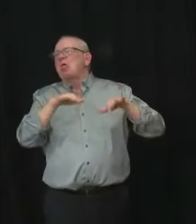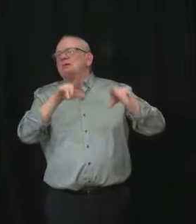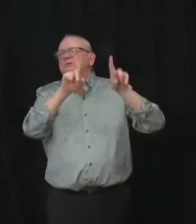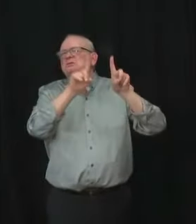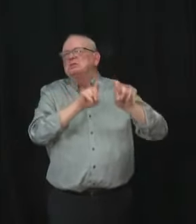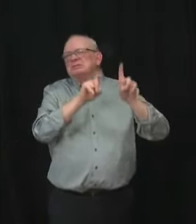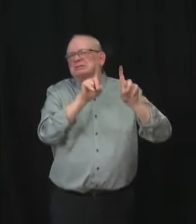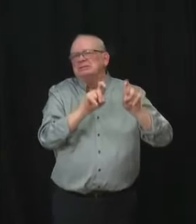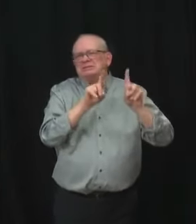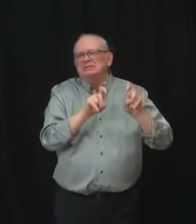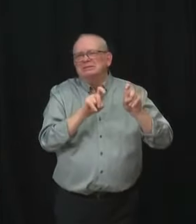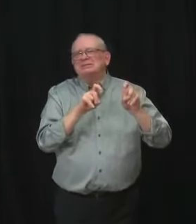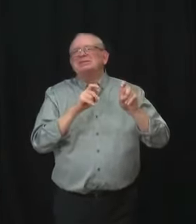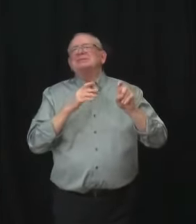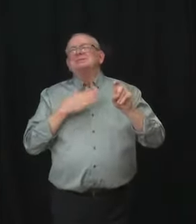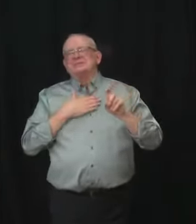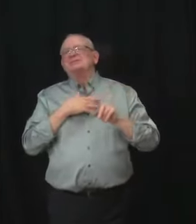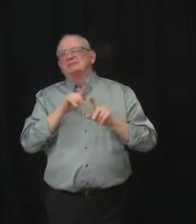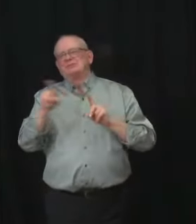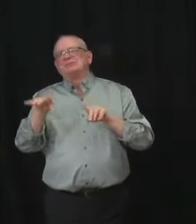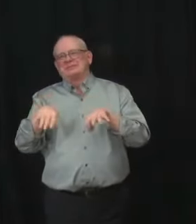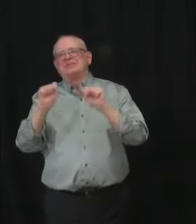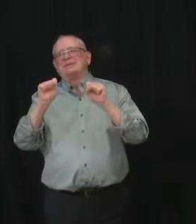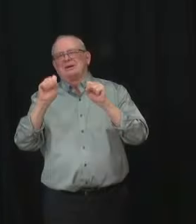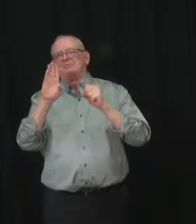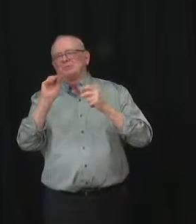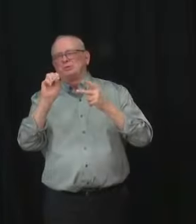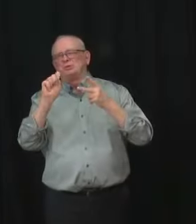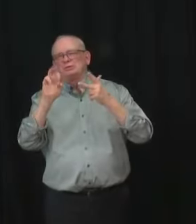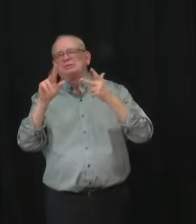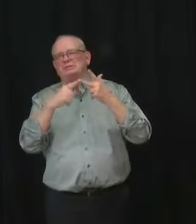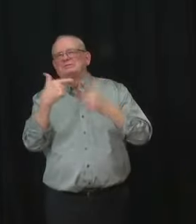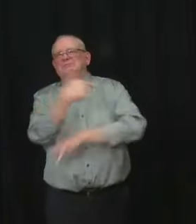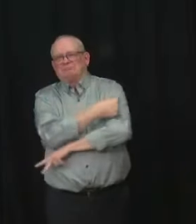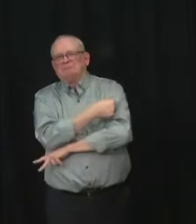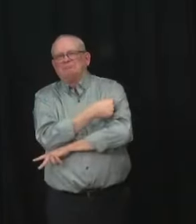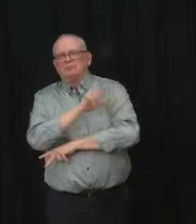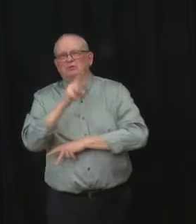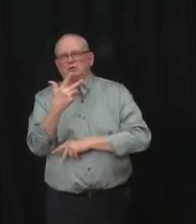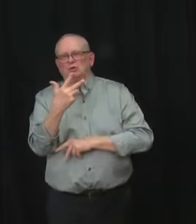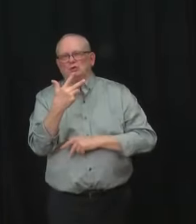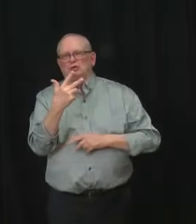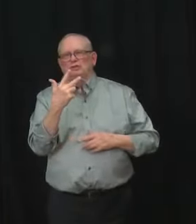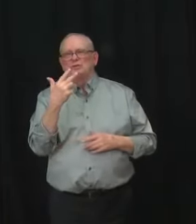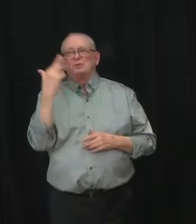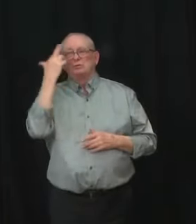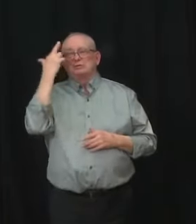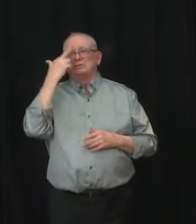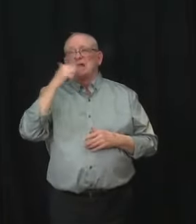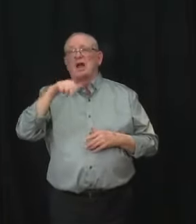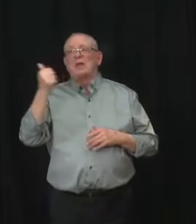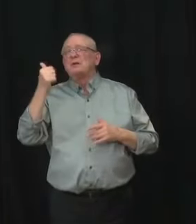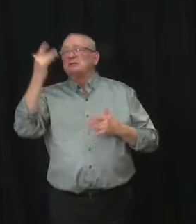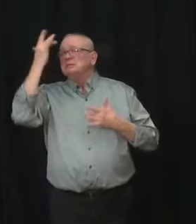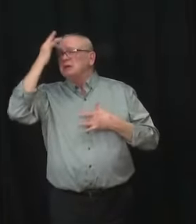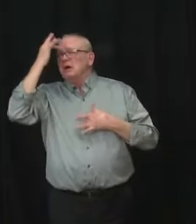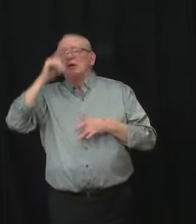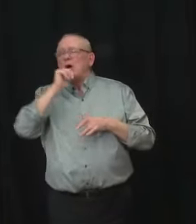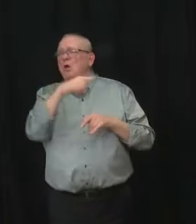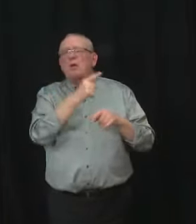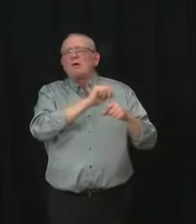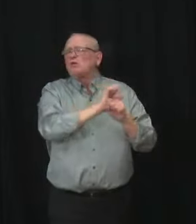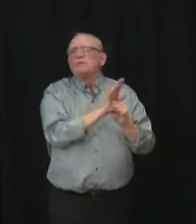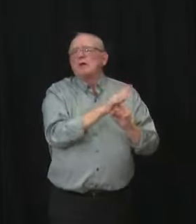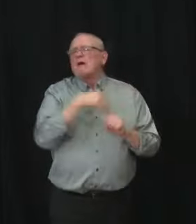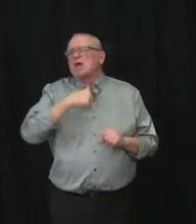a booster once you have recovered as there are other viruses circulating that may have been the cause of the illness. Third doses help